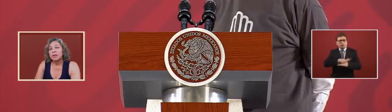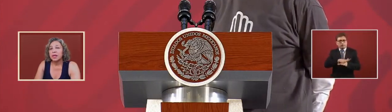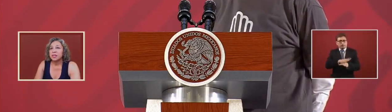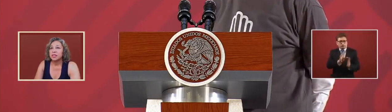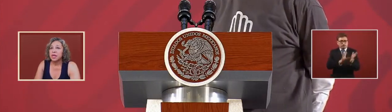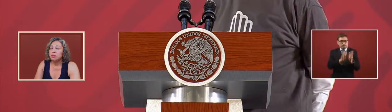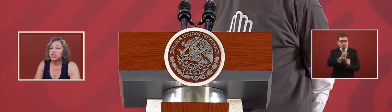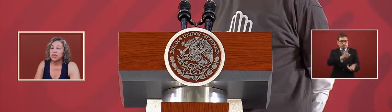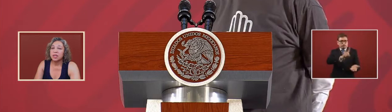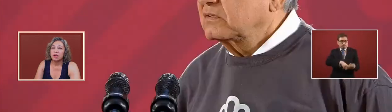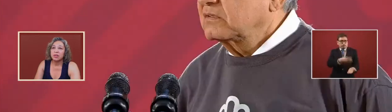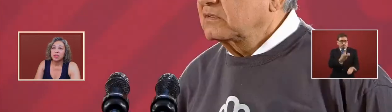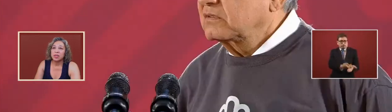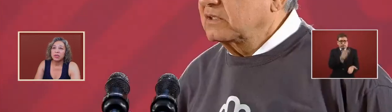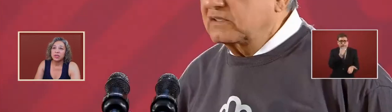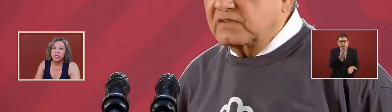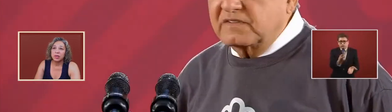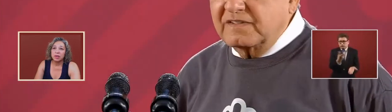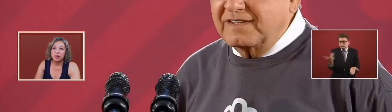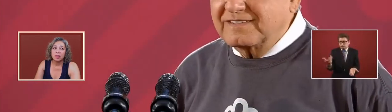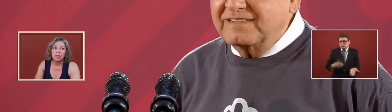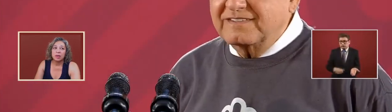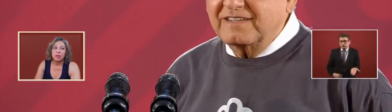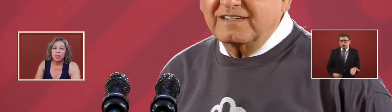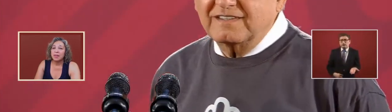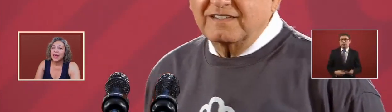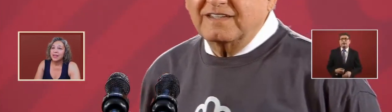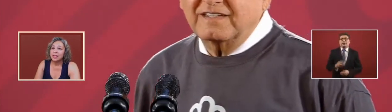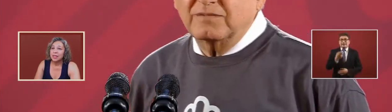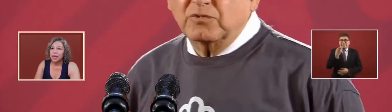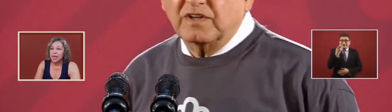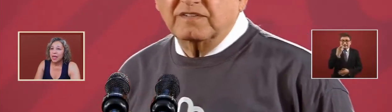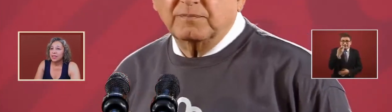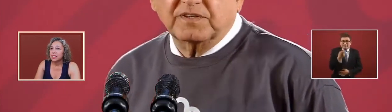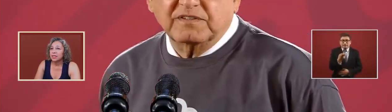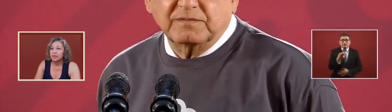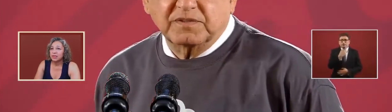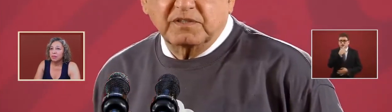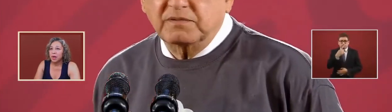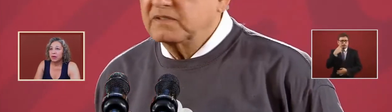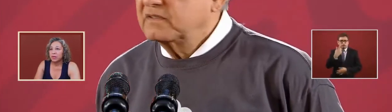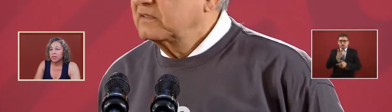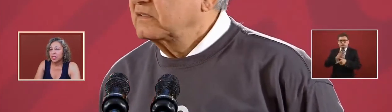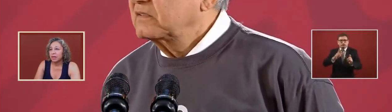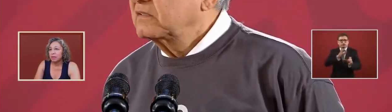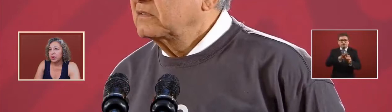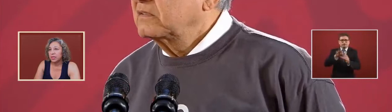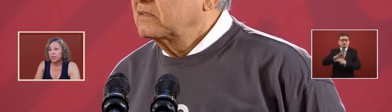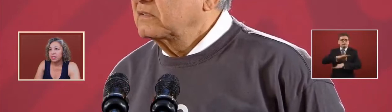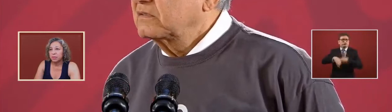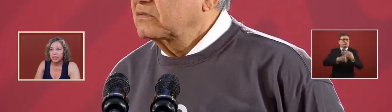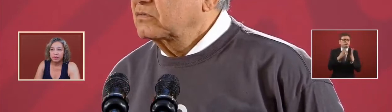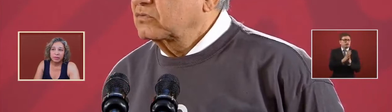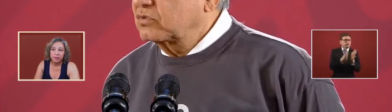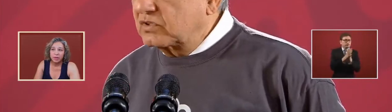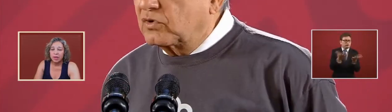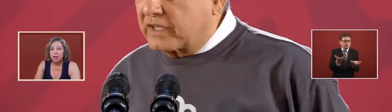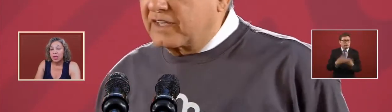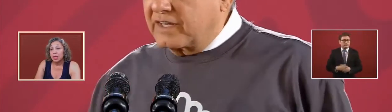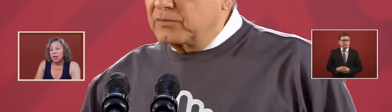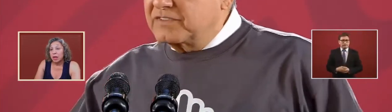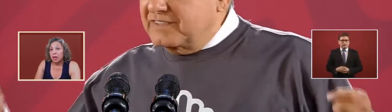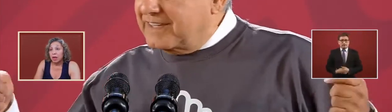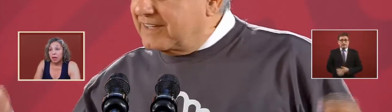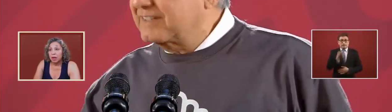that is established in the constitution that is the essence of democracy participative so